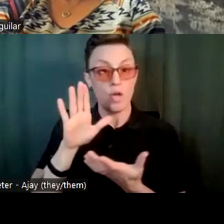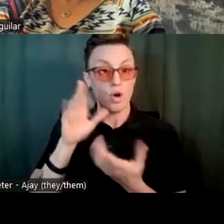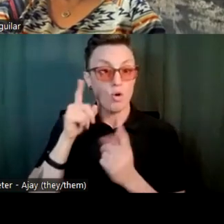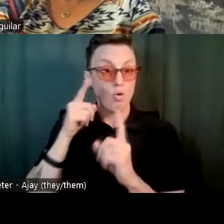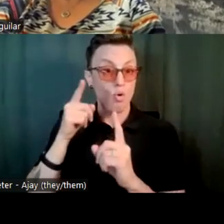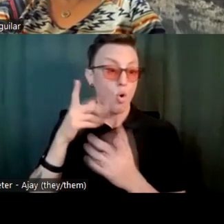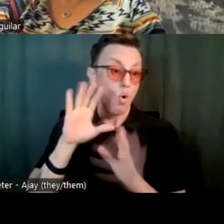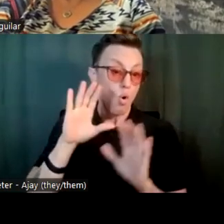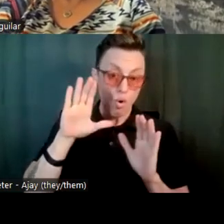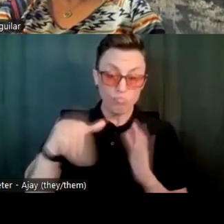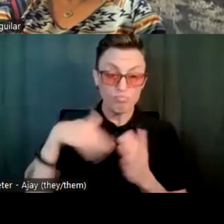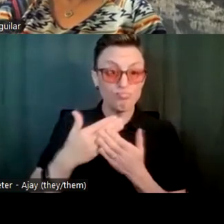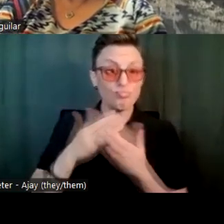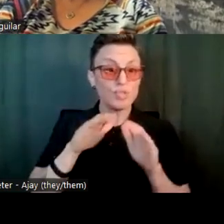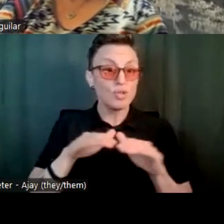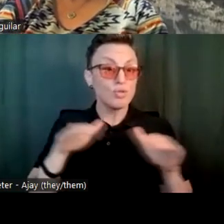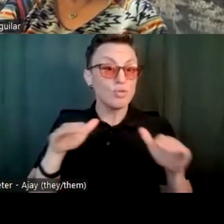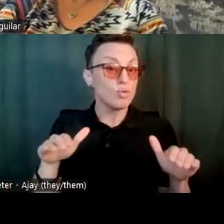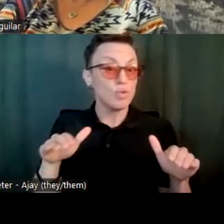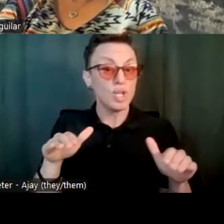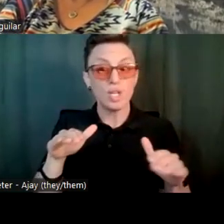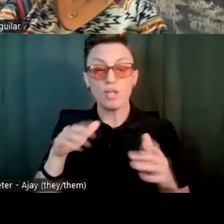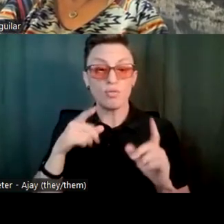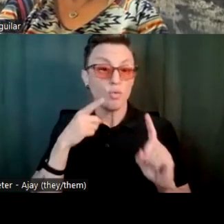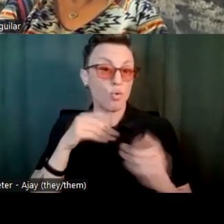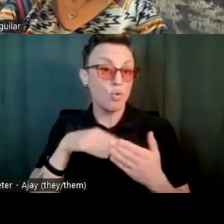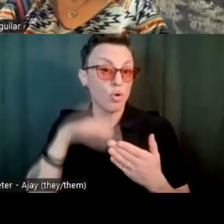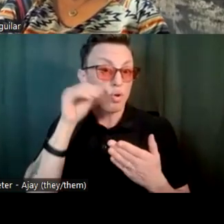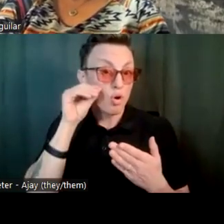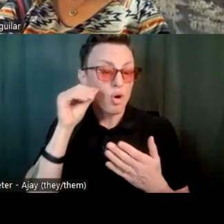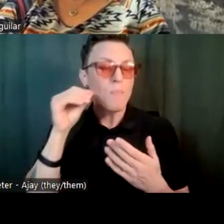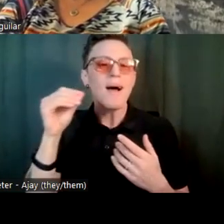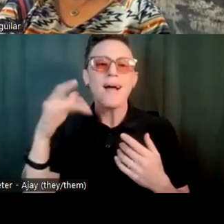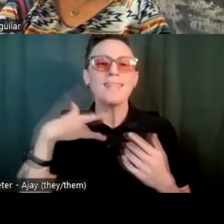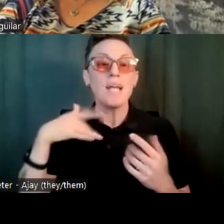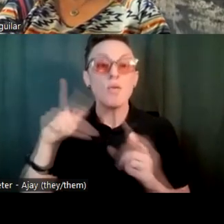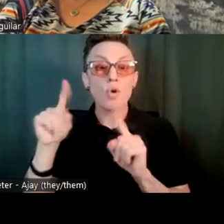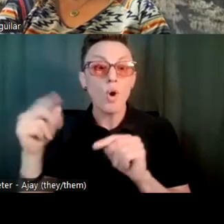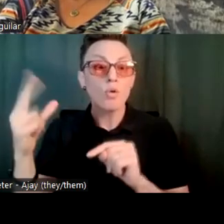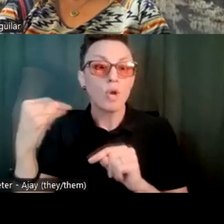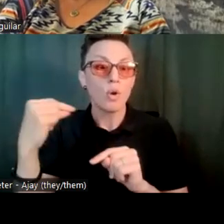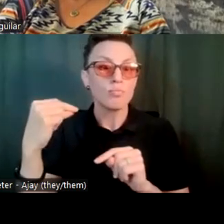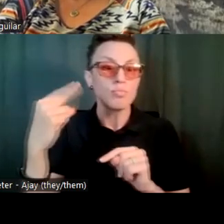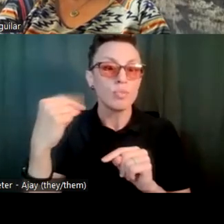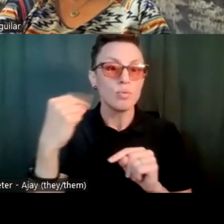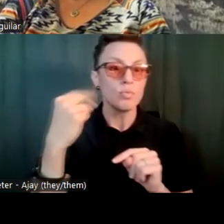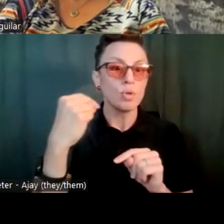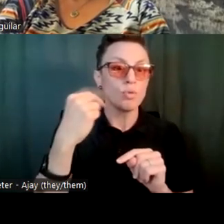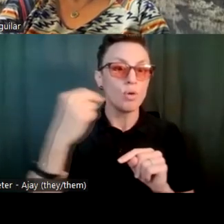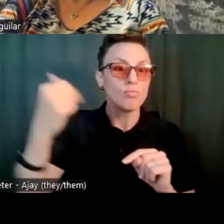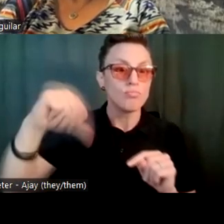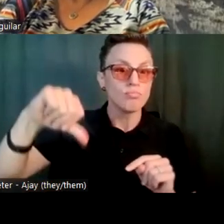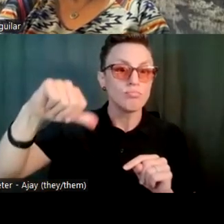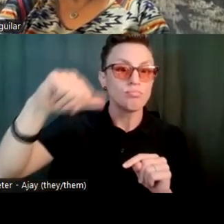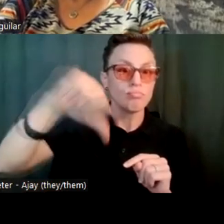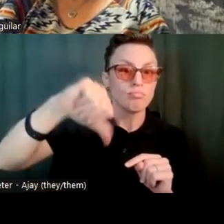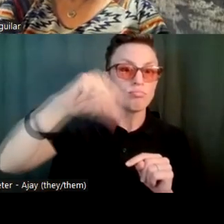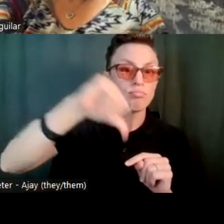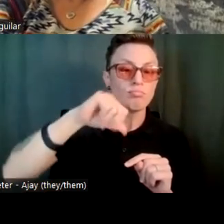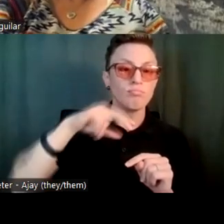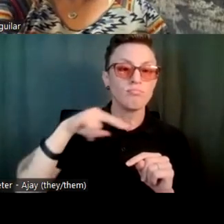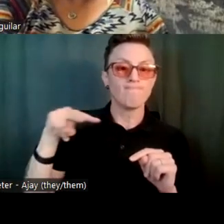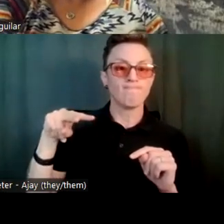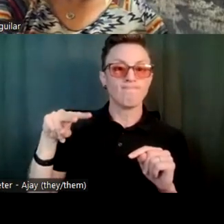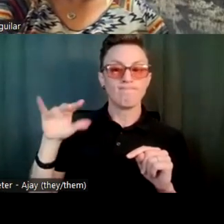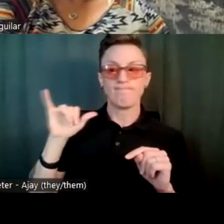and we'd be turned away right and left. And it became apparent to me that we were